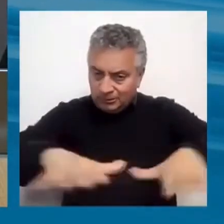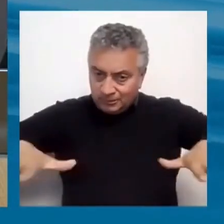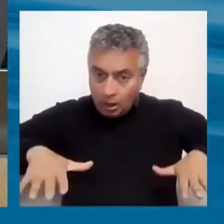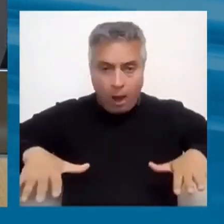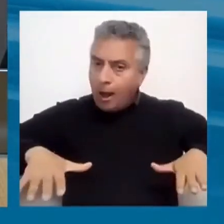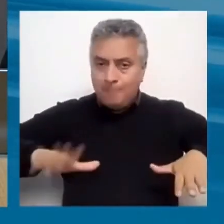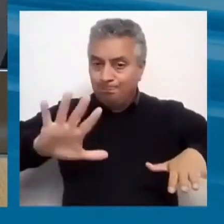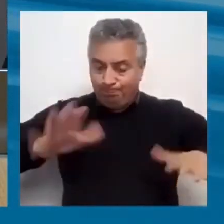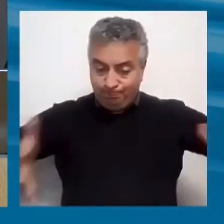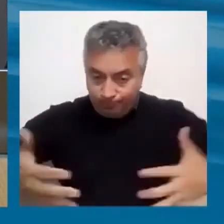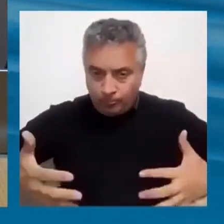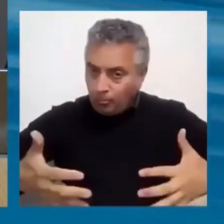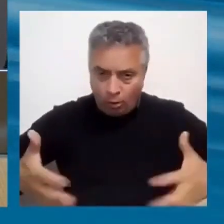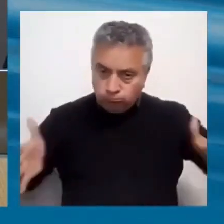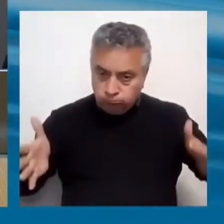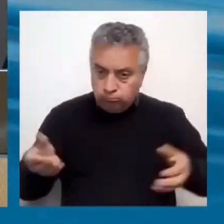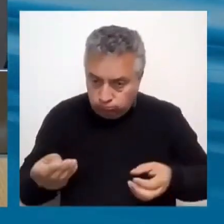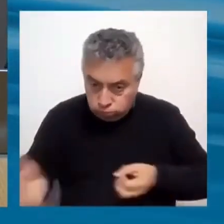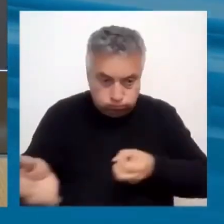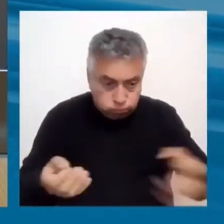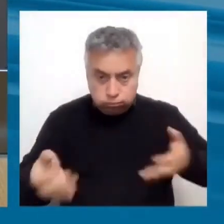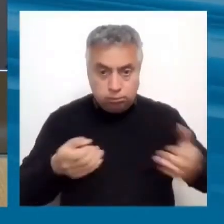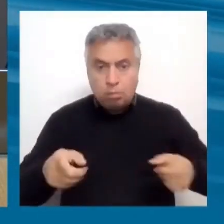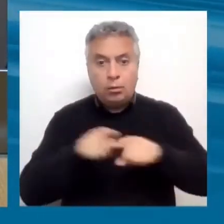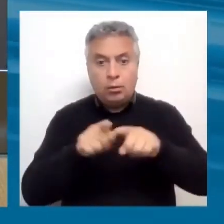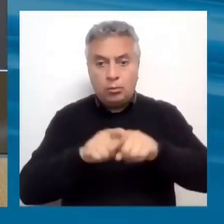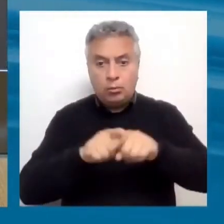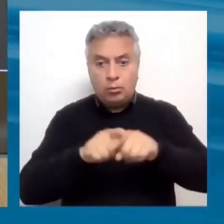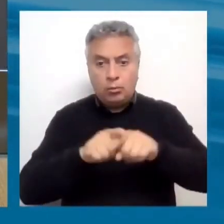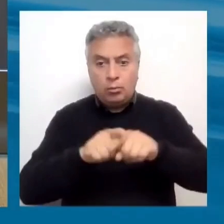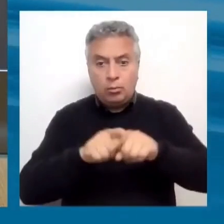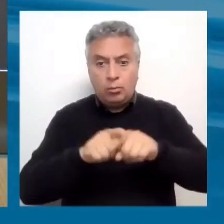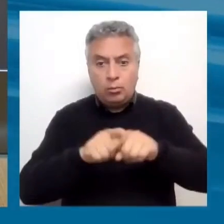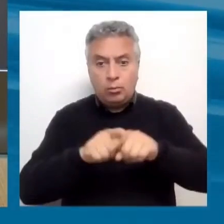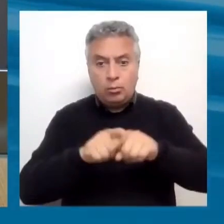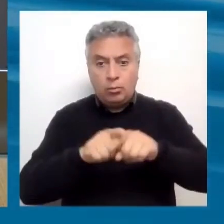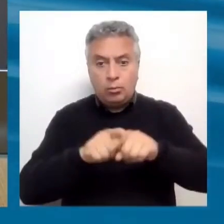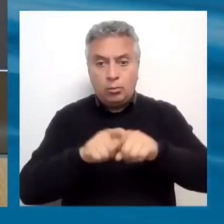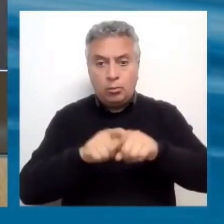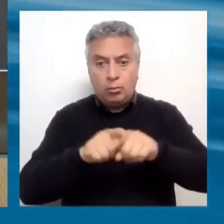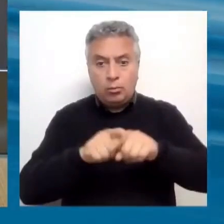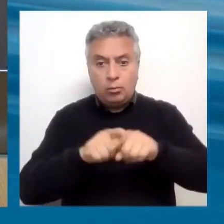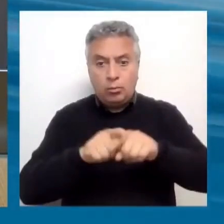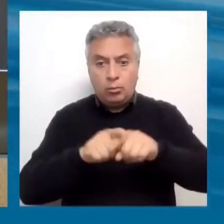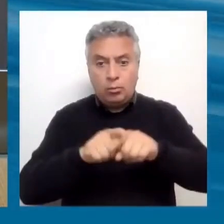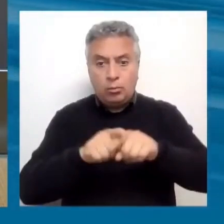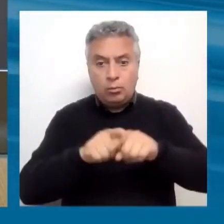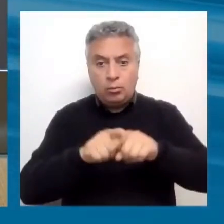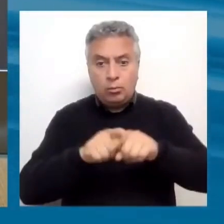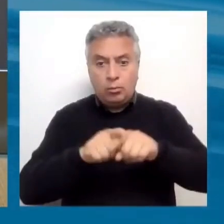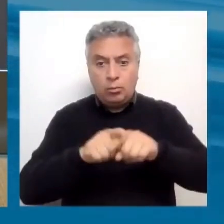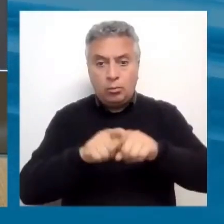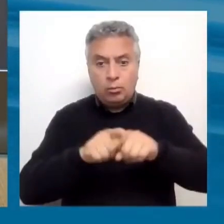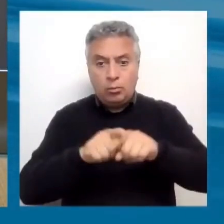In relation to education, the Caribbean has a very strong education system. Most of us have populations 95, 96,